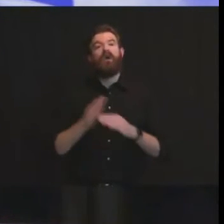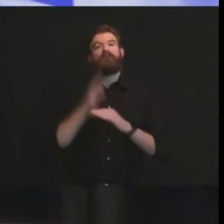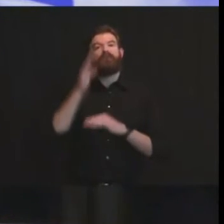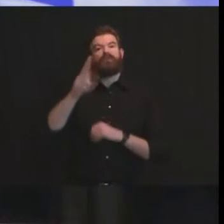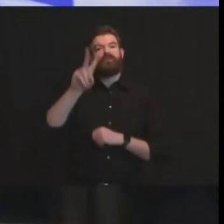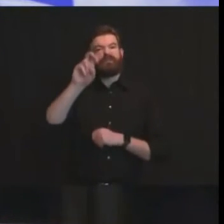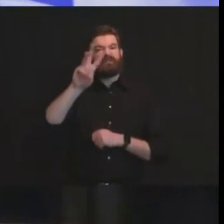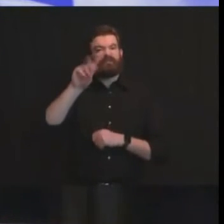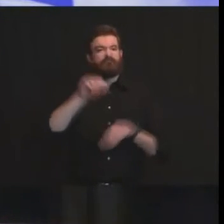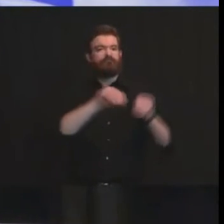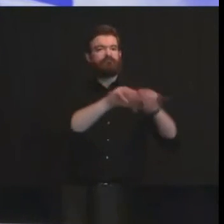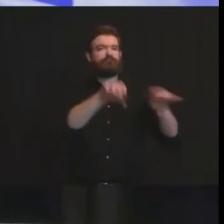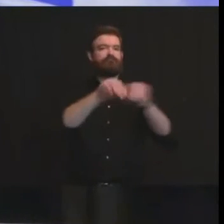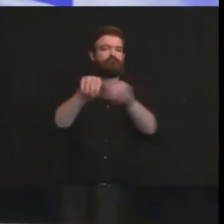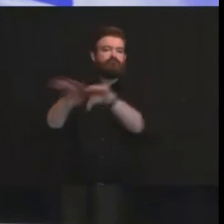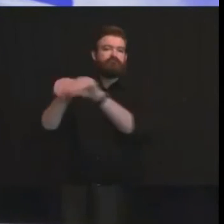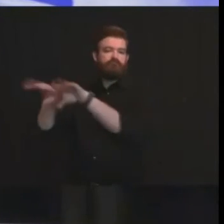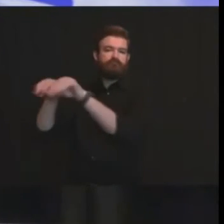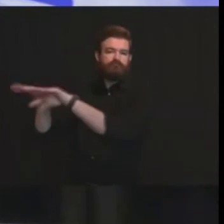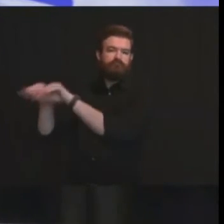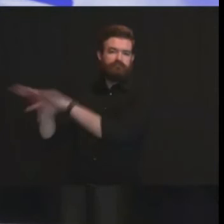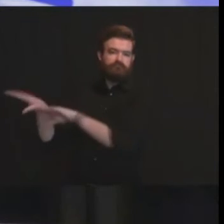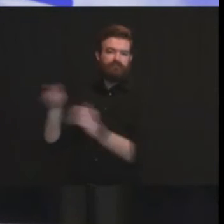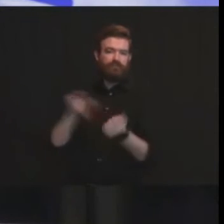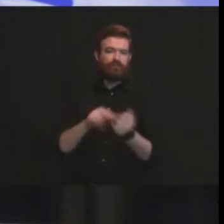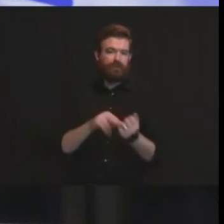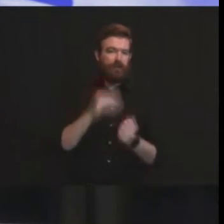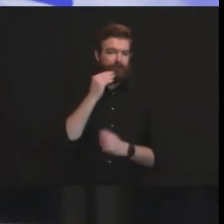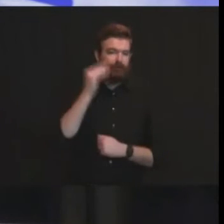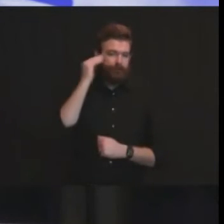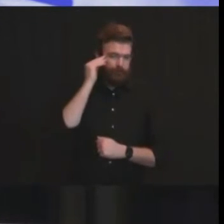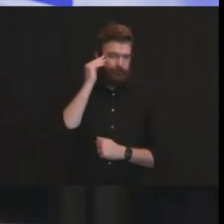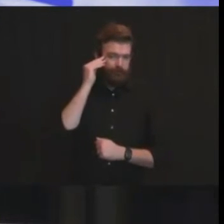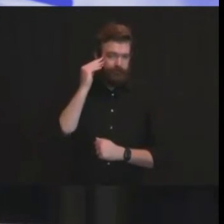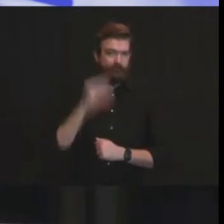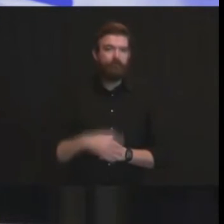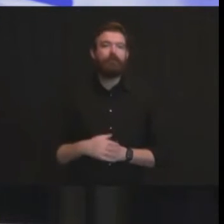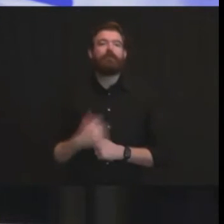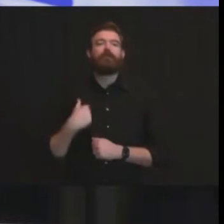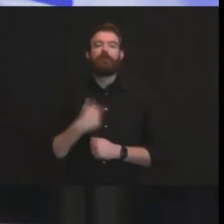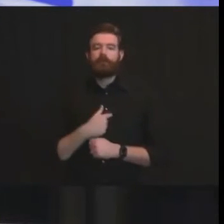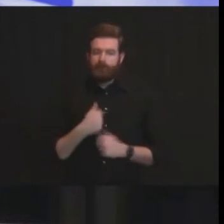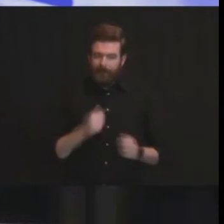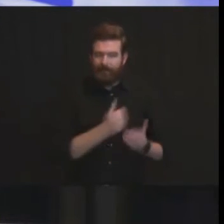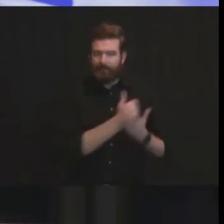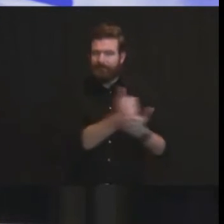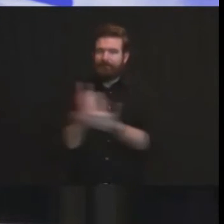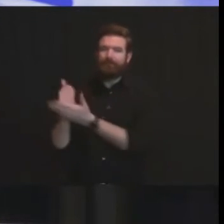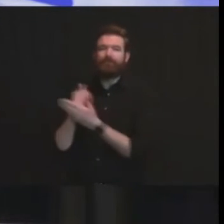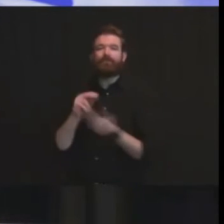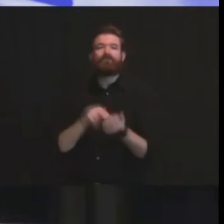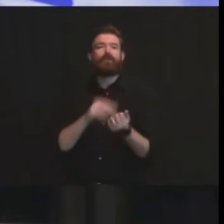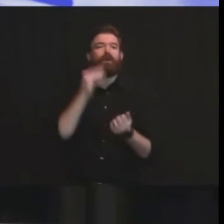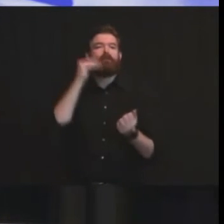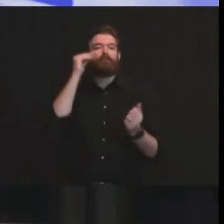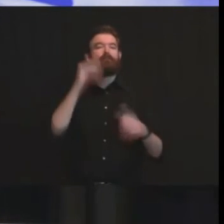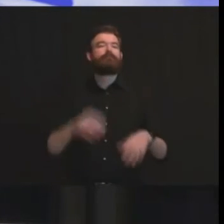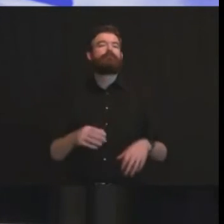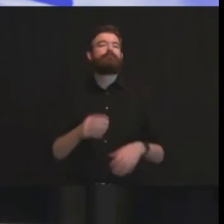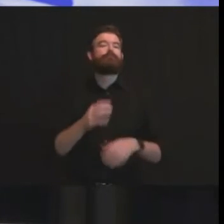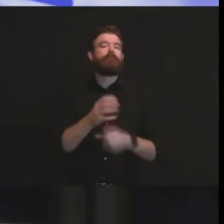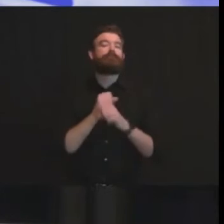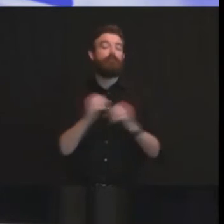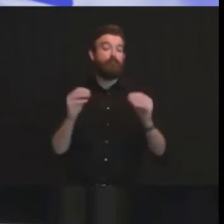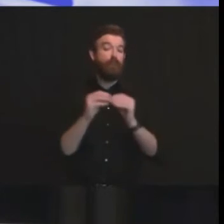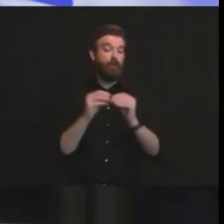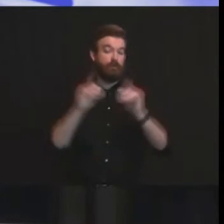and our goal is to work with them to increase testing of everyone that enters other facilities so next